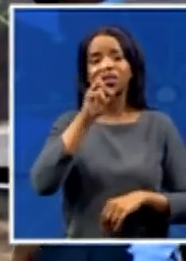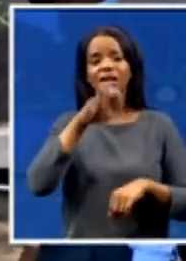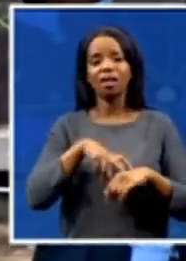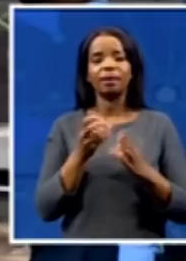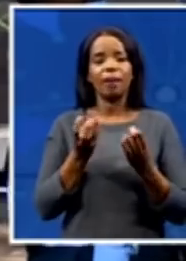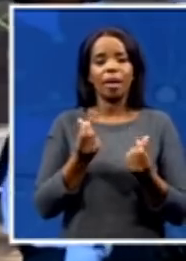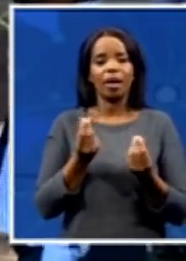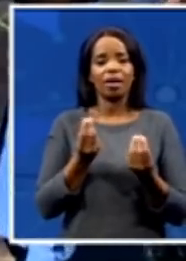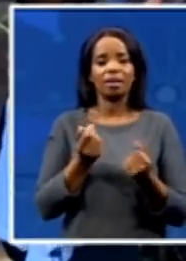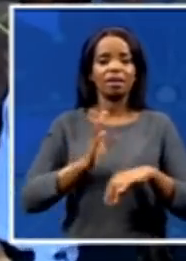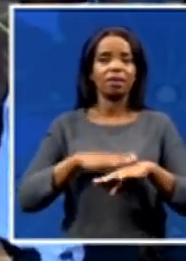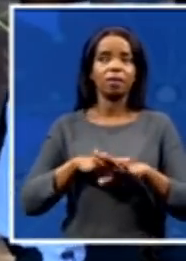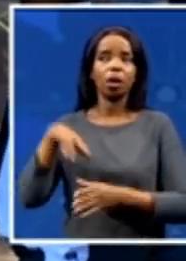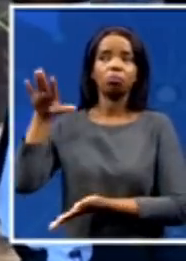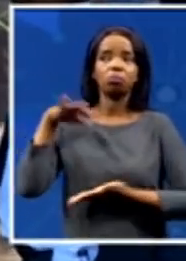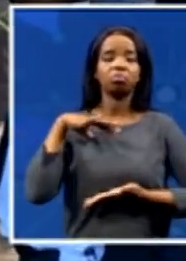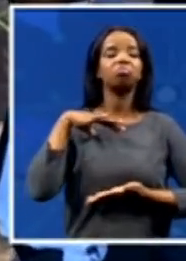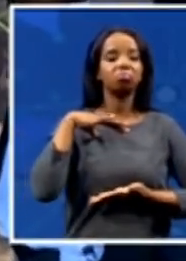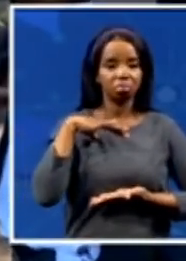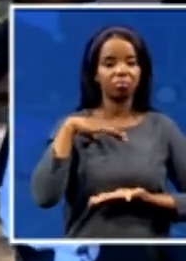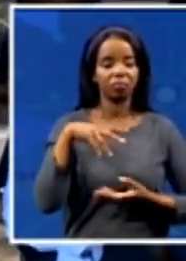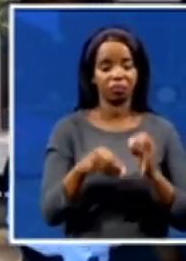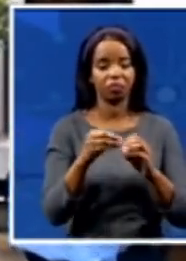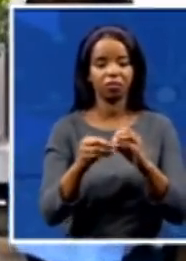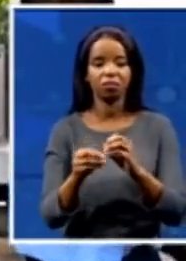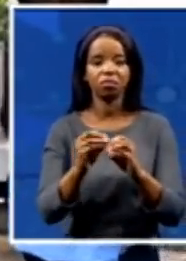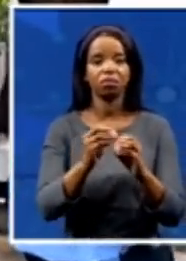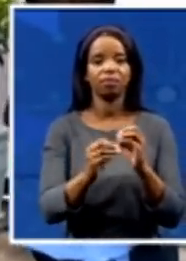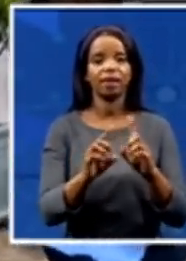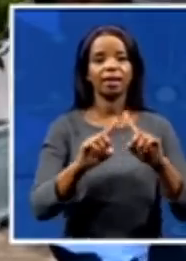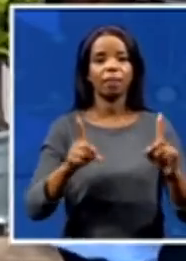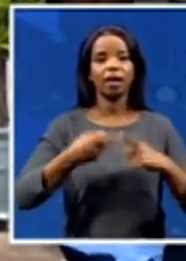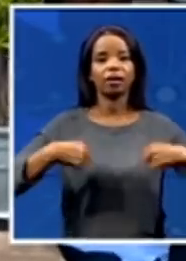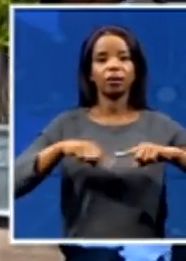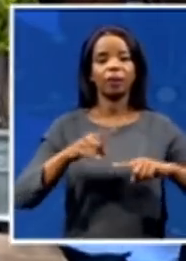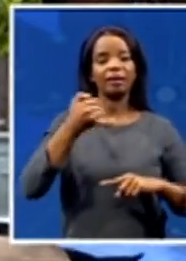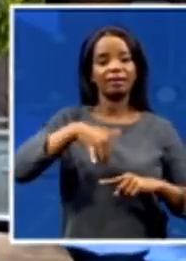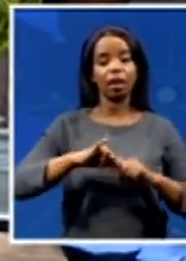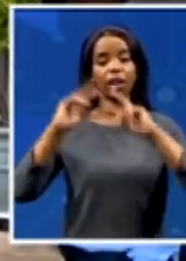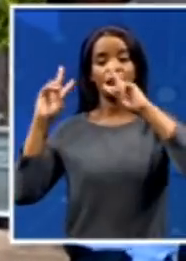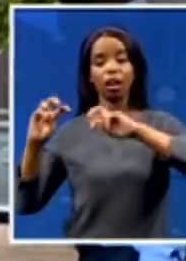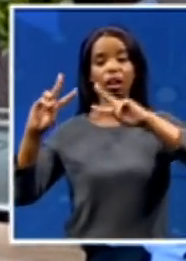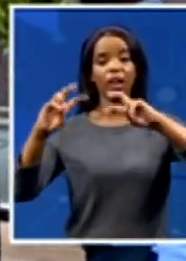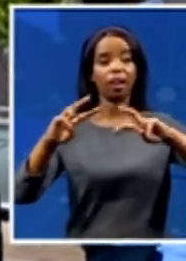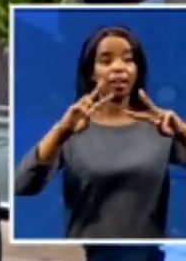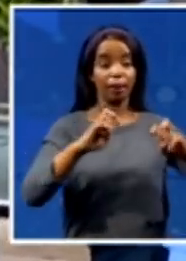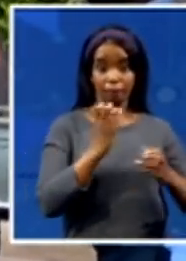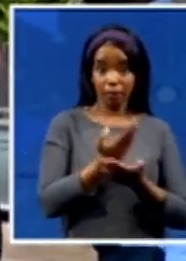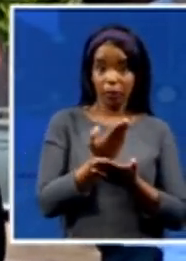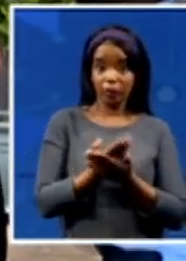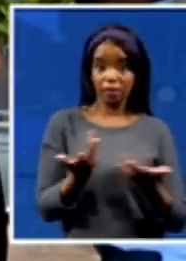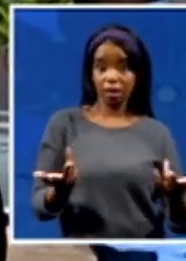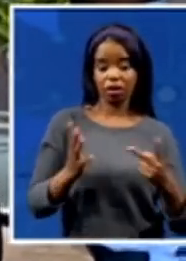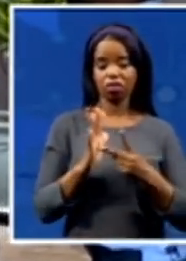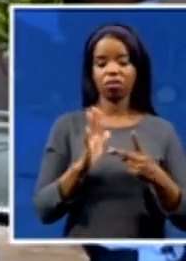services. But we are mitigating wherever it's possible. We are sending water tankers to try and mitigate in between.